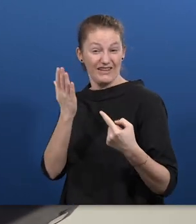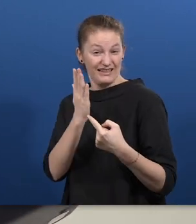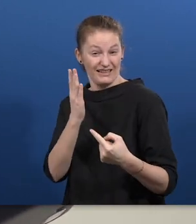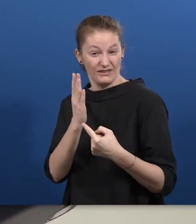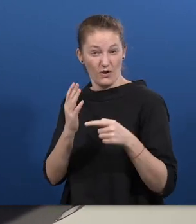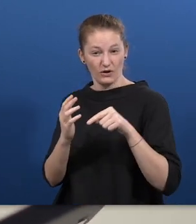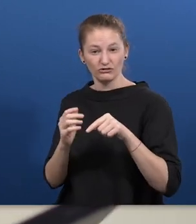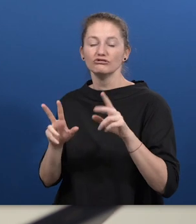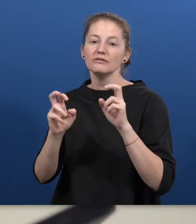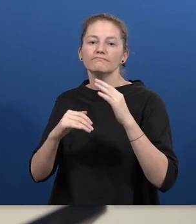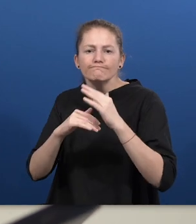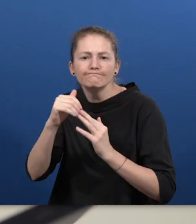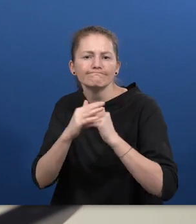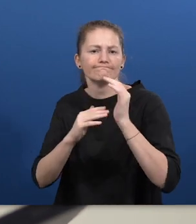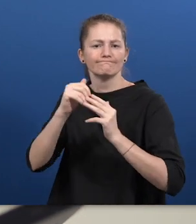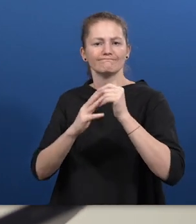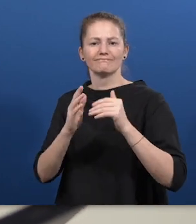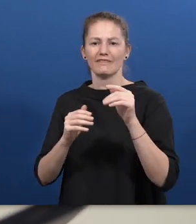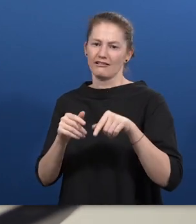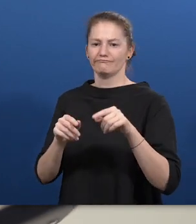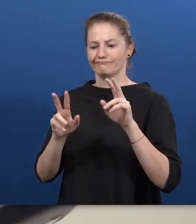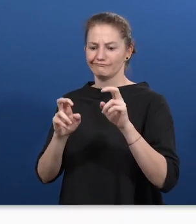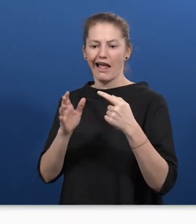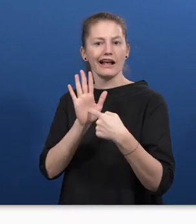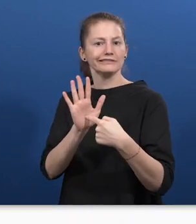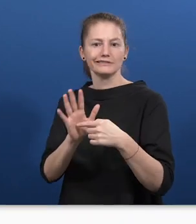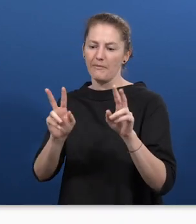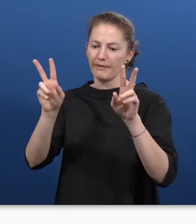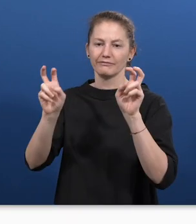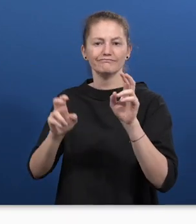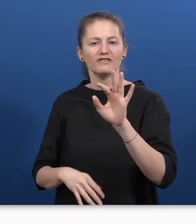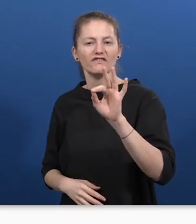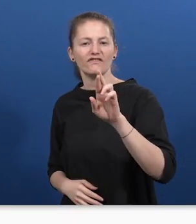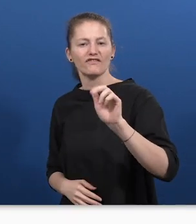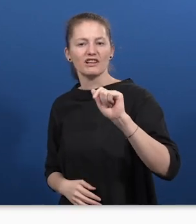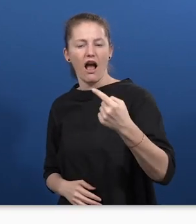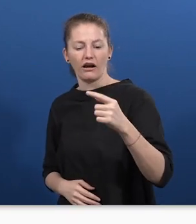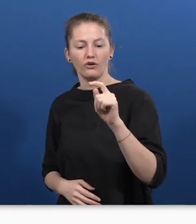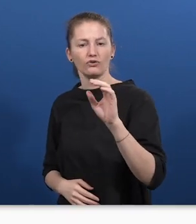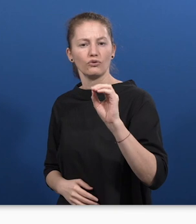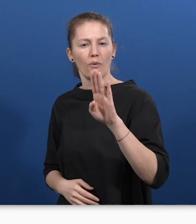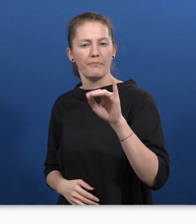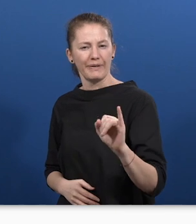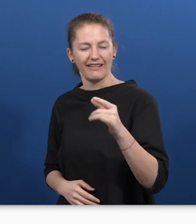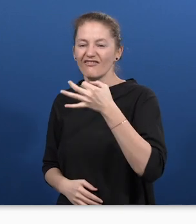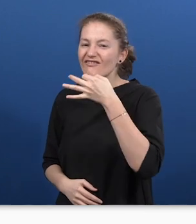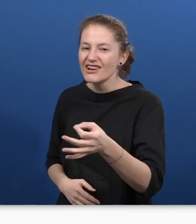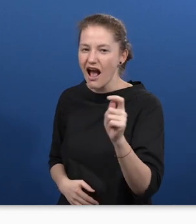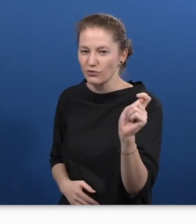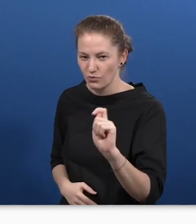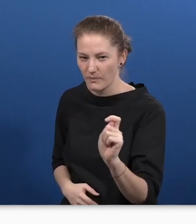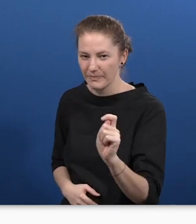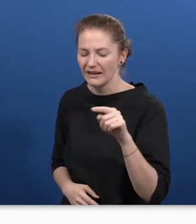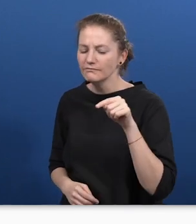technology which builds its service upon already existing technology is FragTobi. This tool focuses on simplifying internet